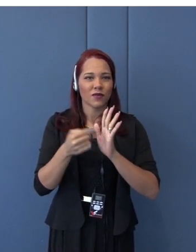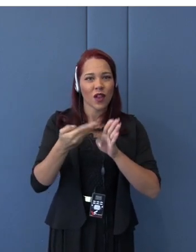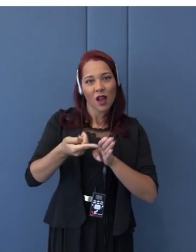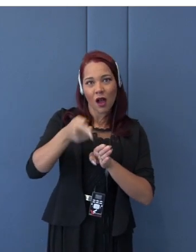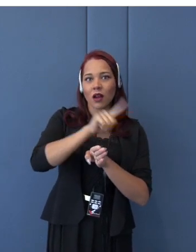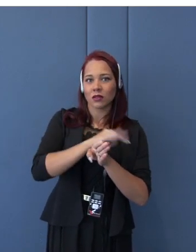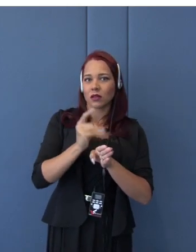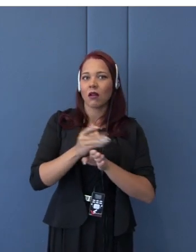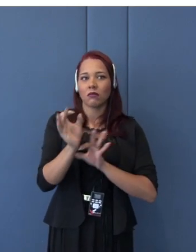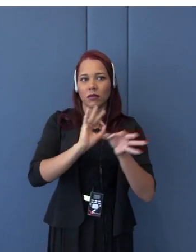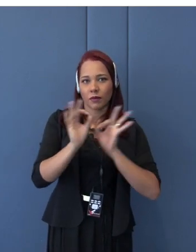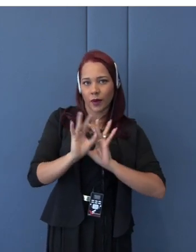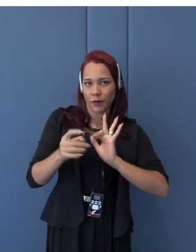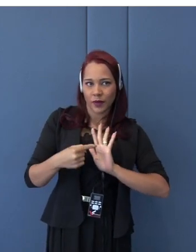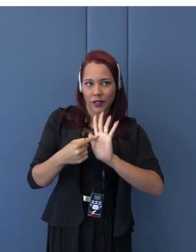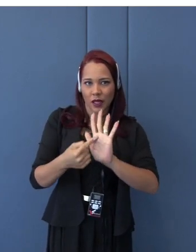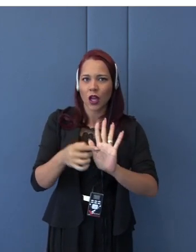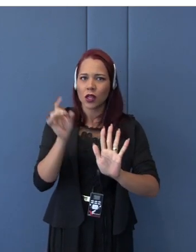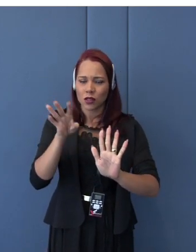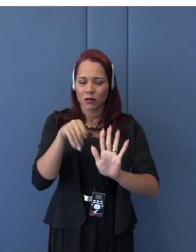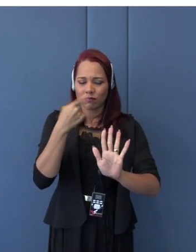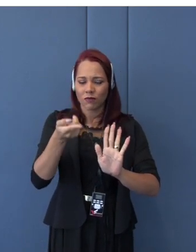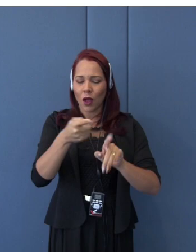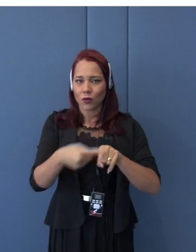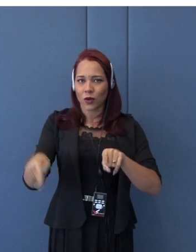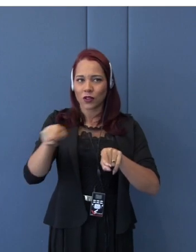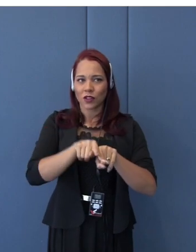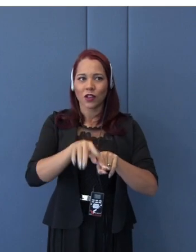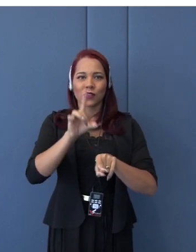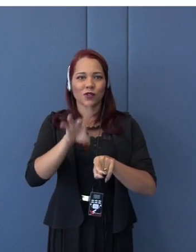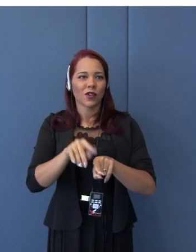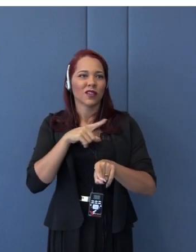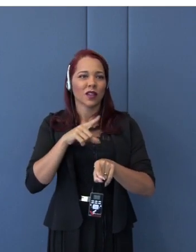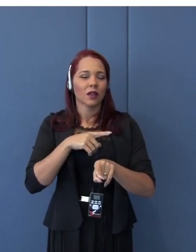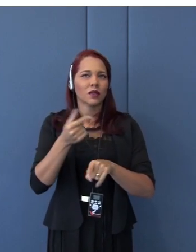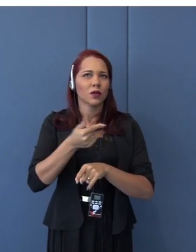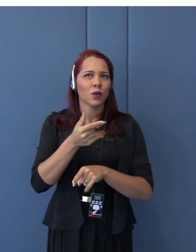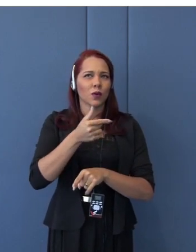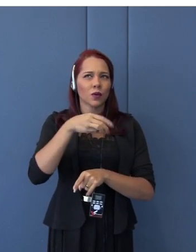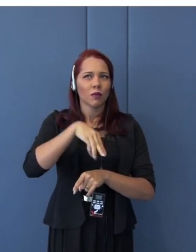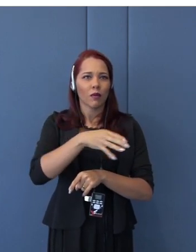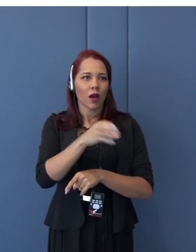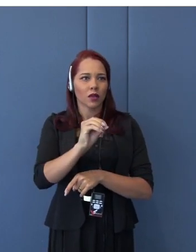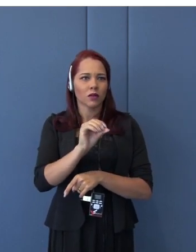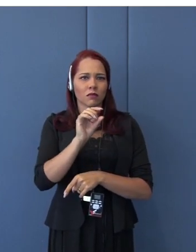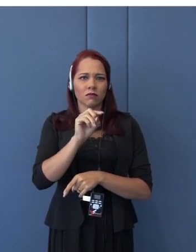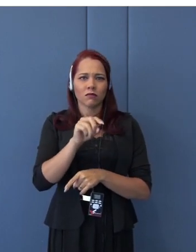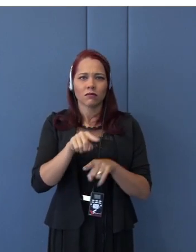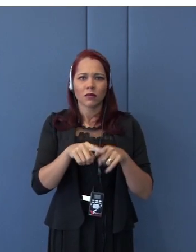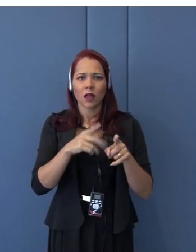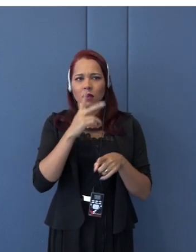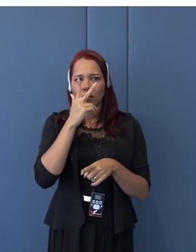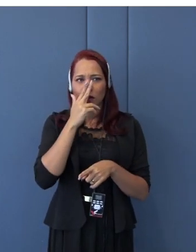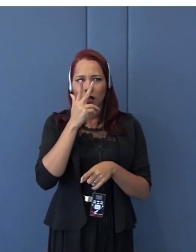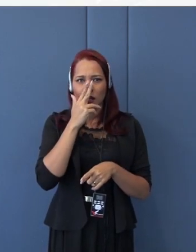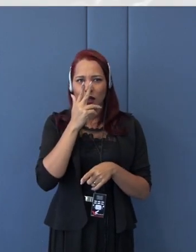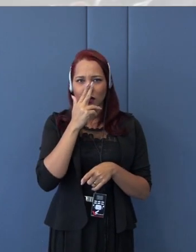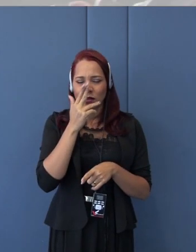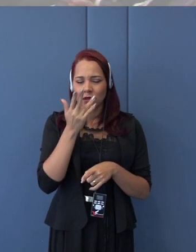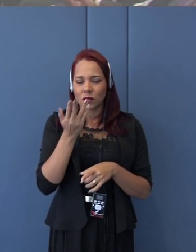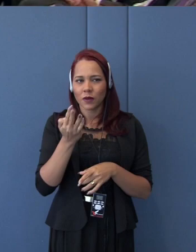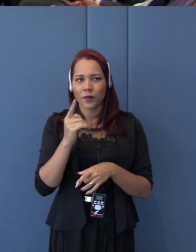So, in accordance with the March the 3rd data,